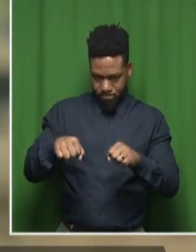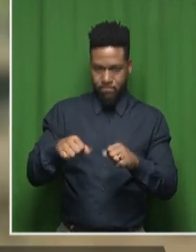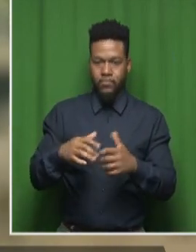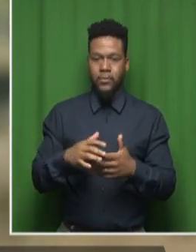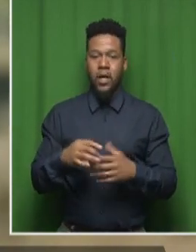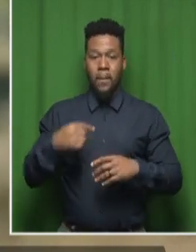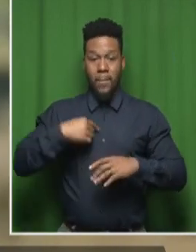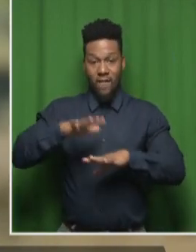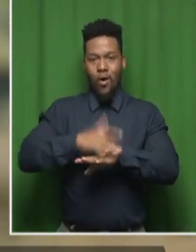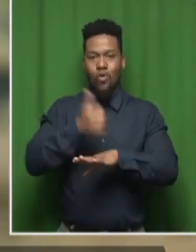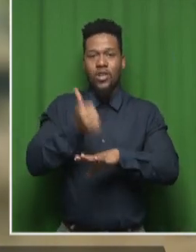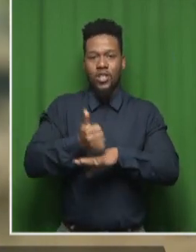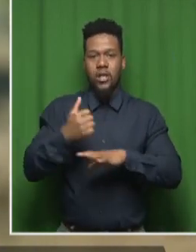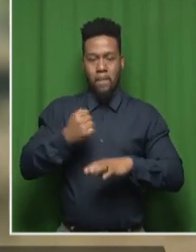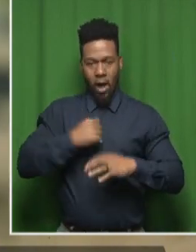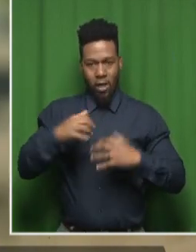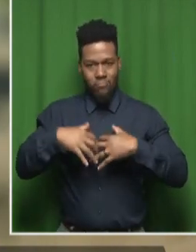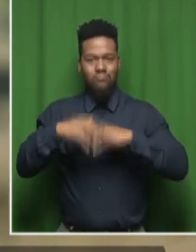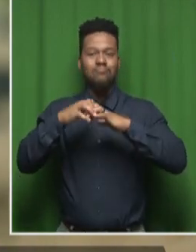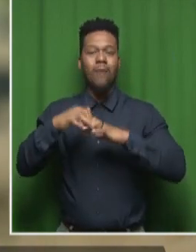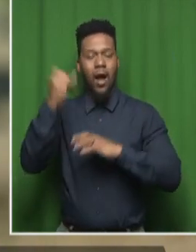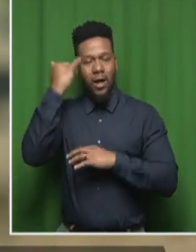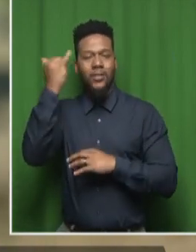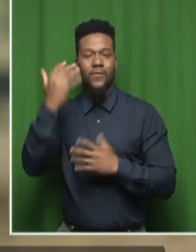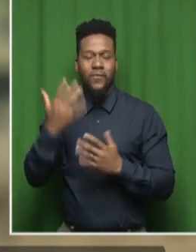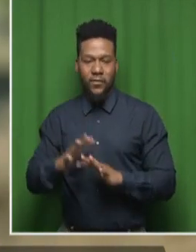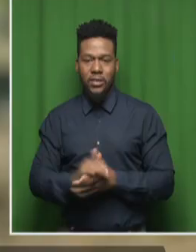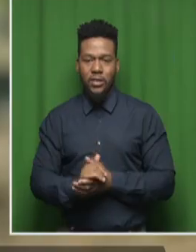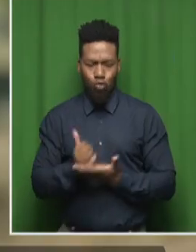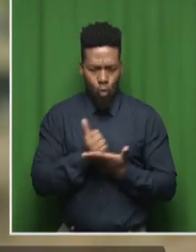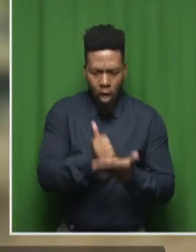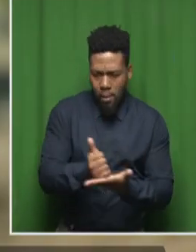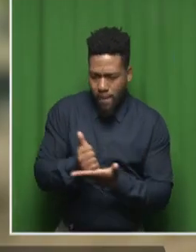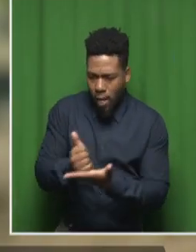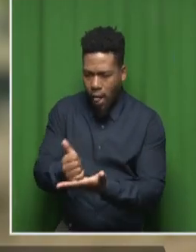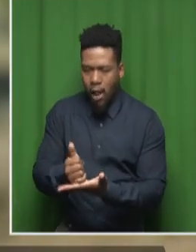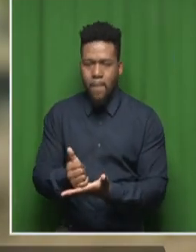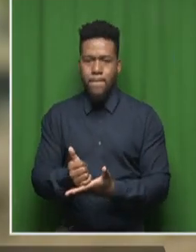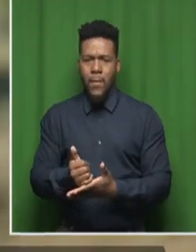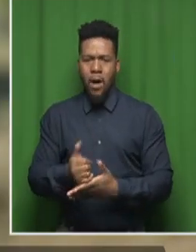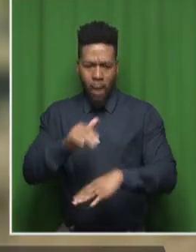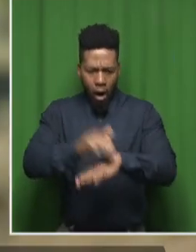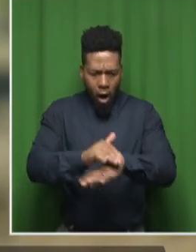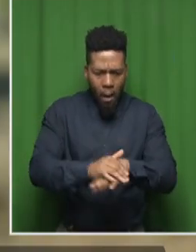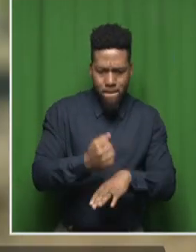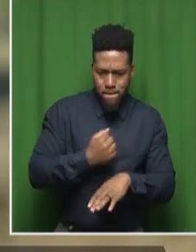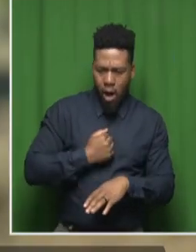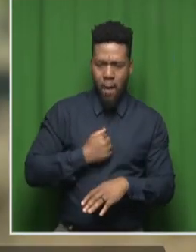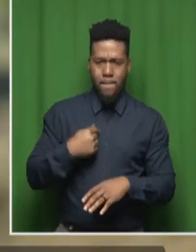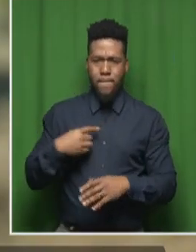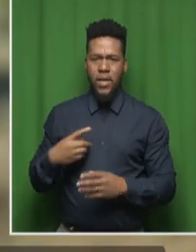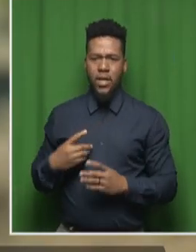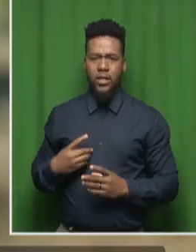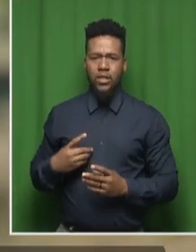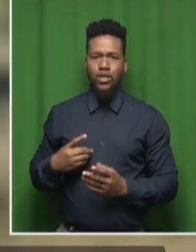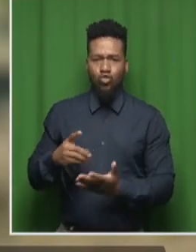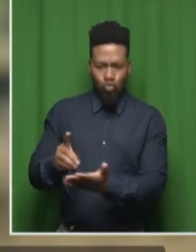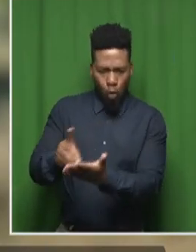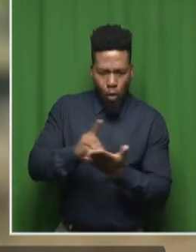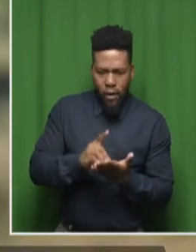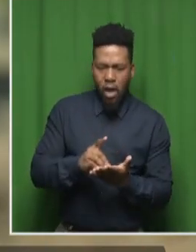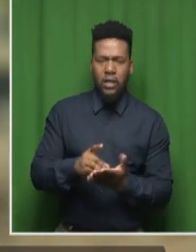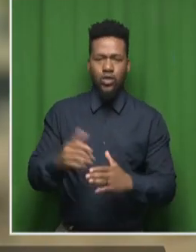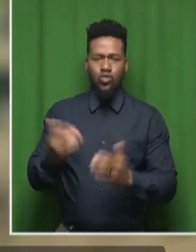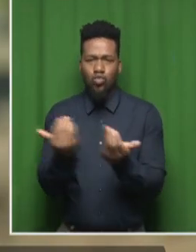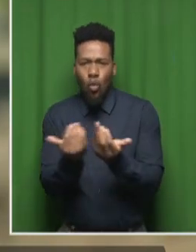the foundation in the first place that I could help my peers, you know, by donating school shoes or essentials that they